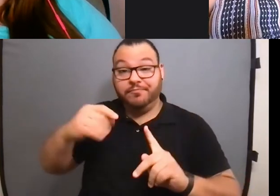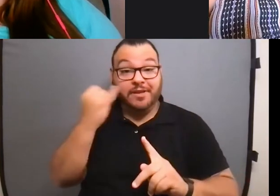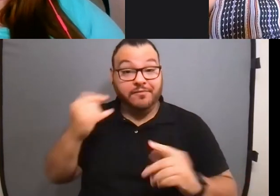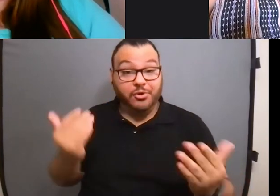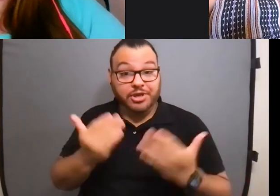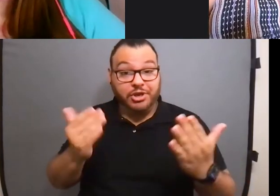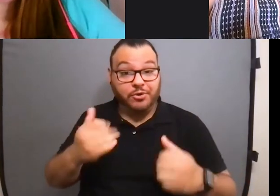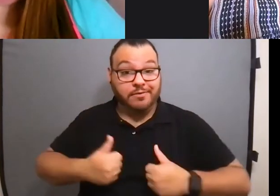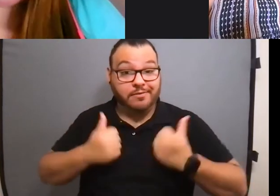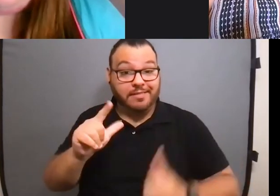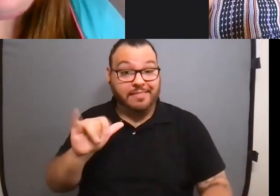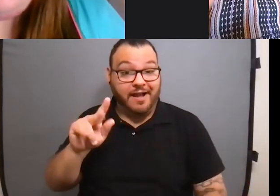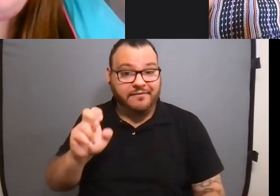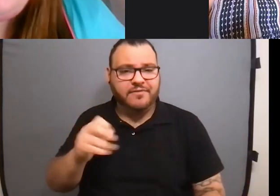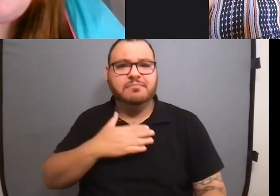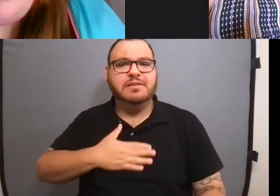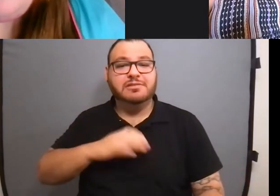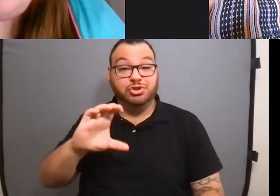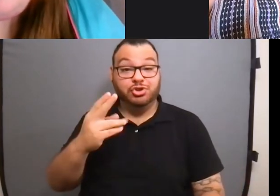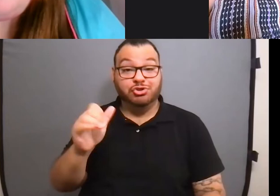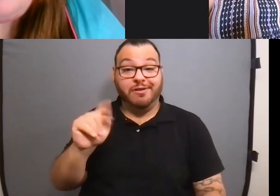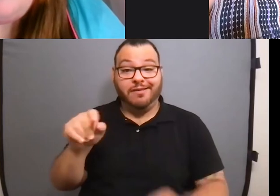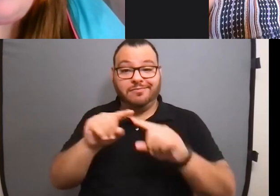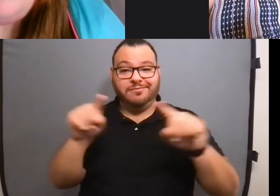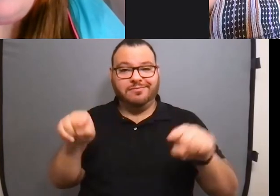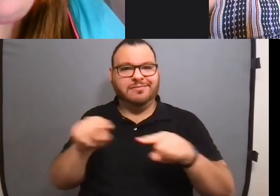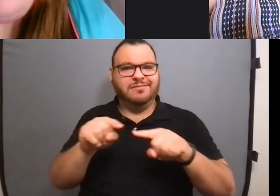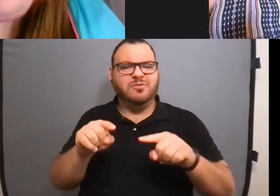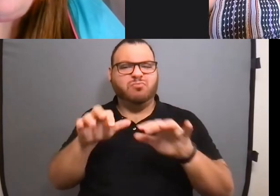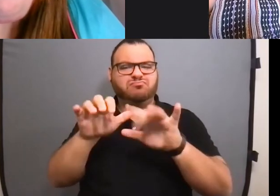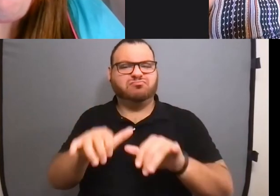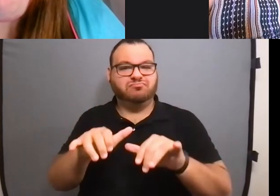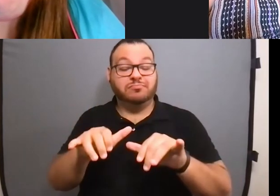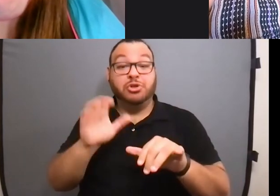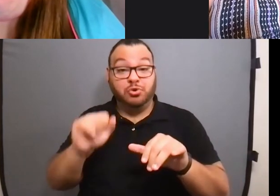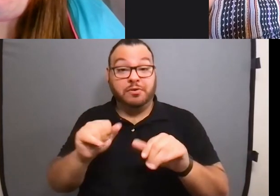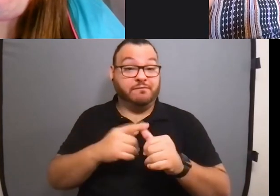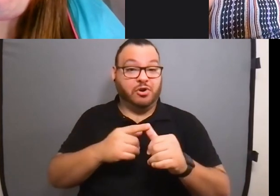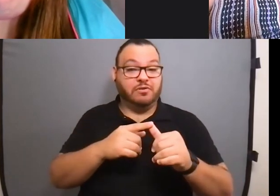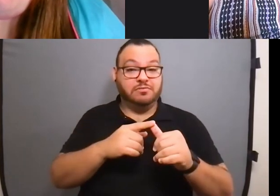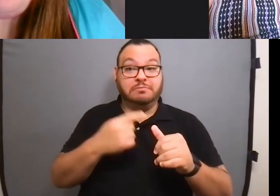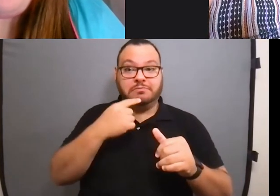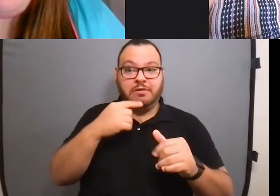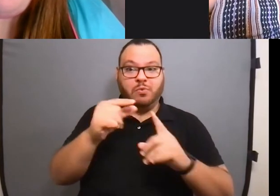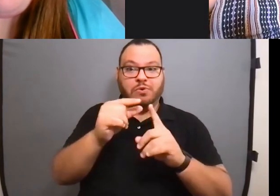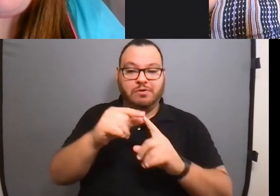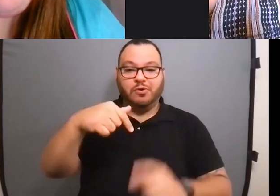question into the chat. It helps us a lot if you actually type the word question in capital letters so that if there's other chatter going on, it's easy for